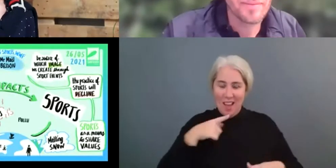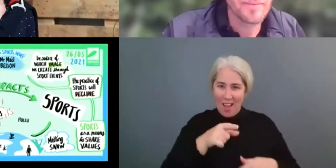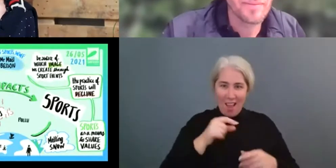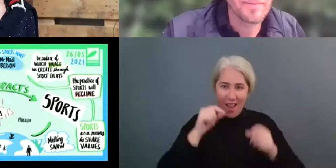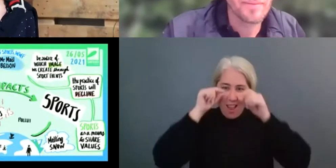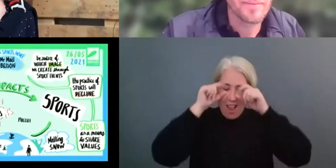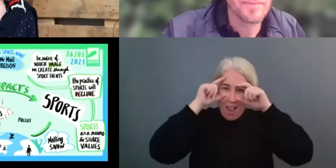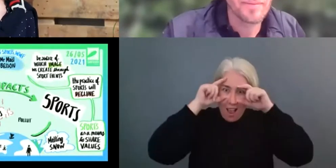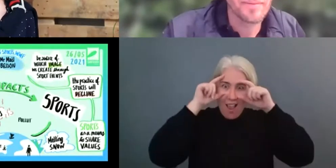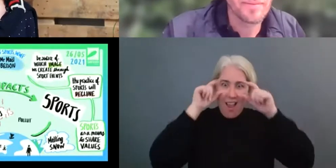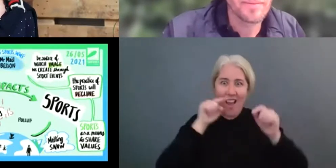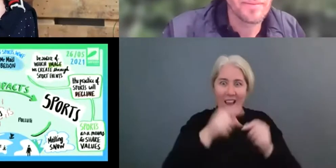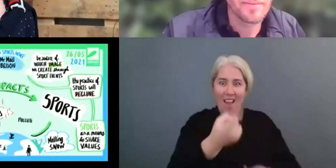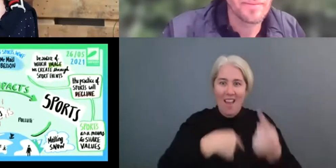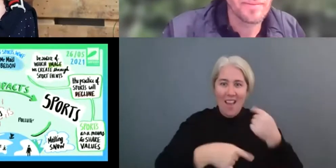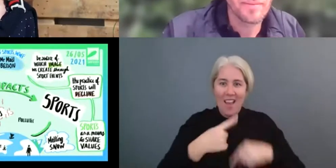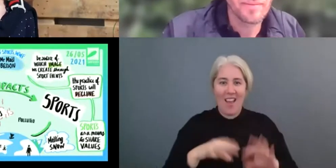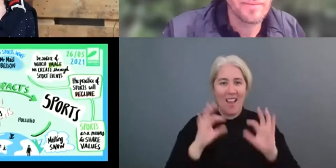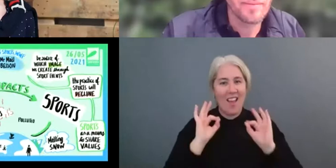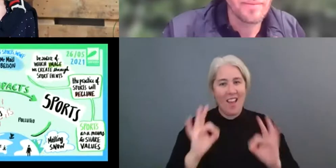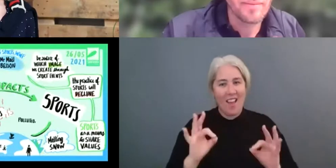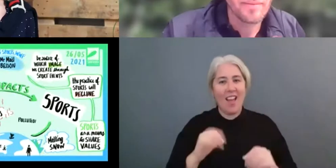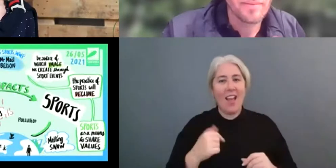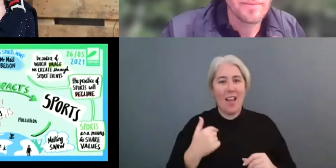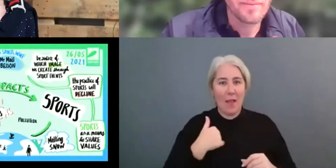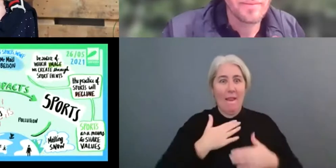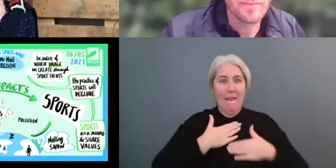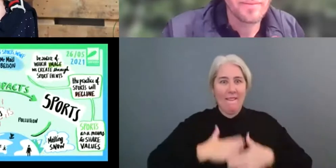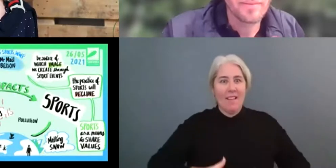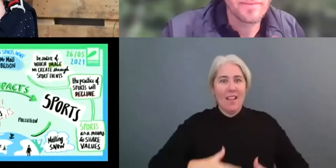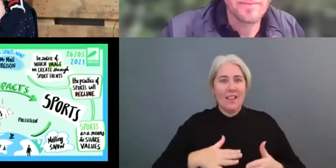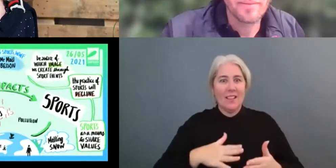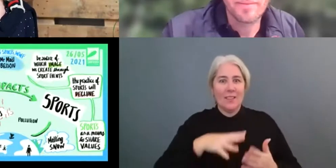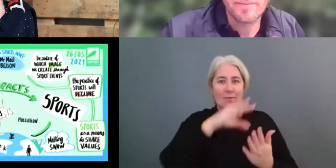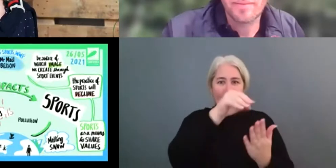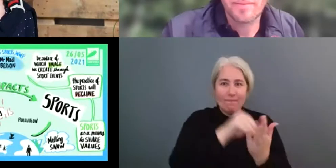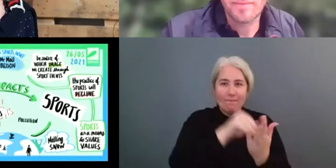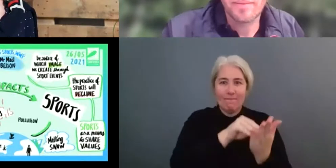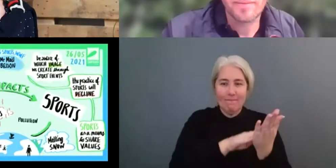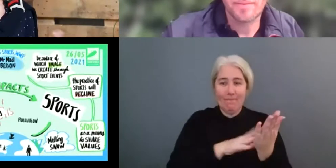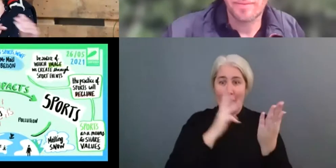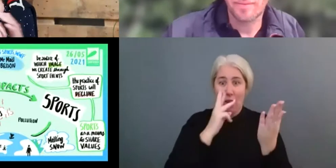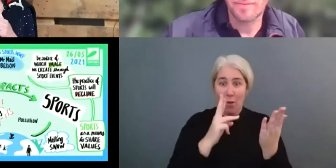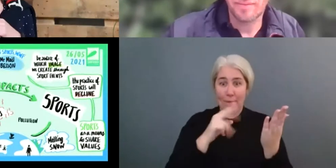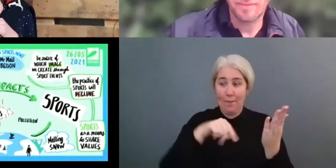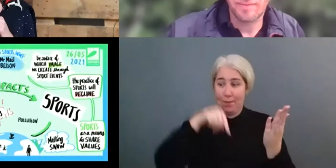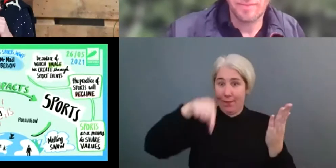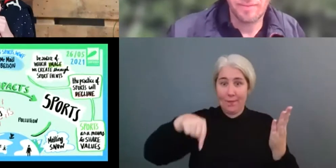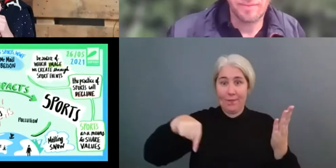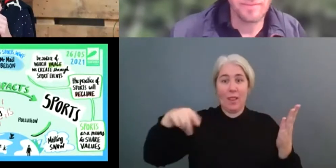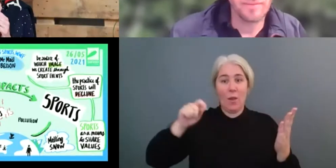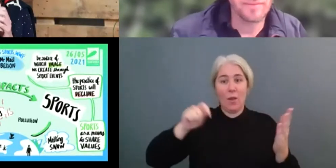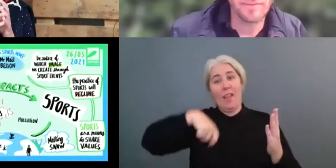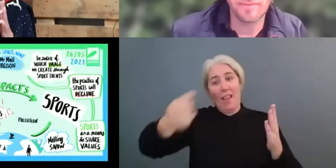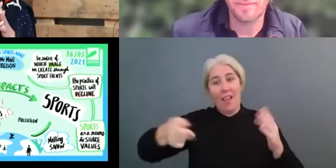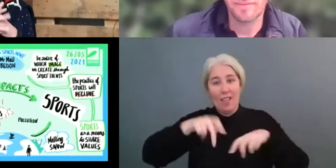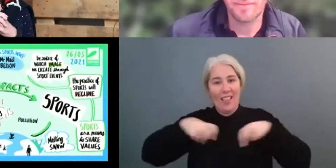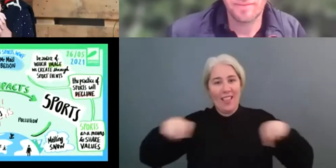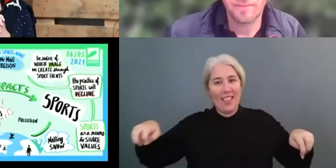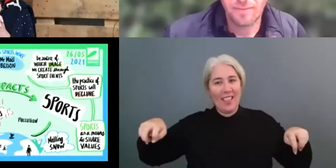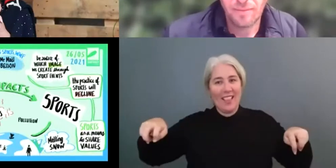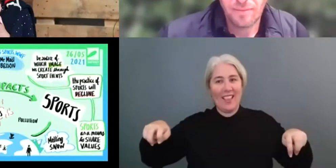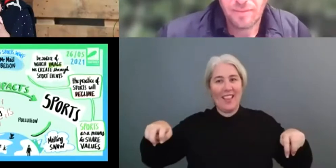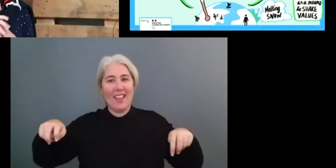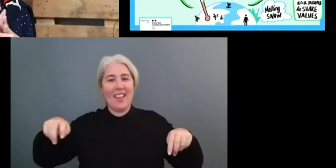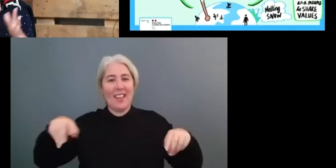said we will try to develop them uh this morning with all the panelists thank you merci beaucoup maëlle